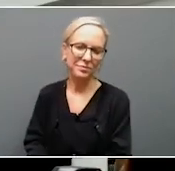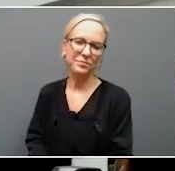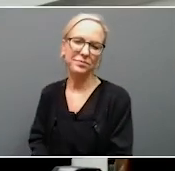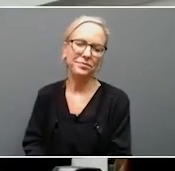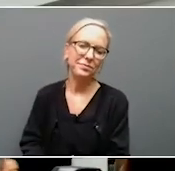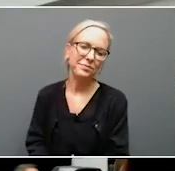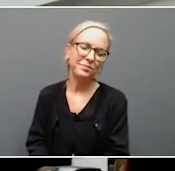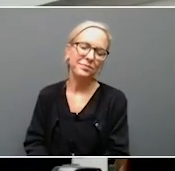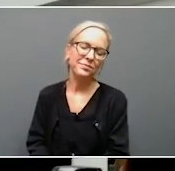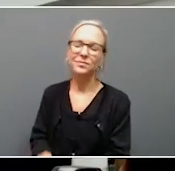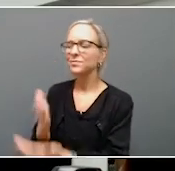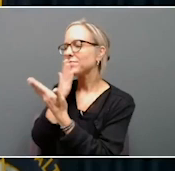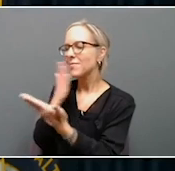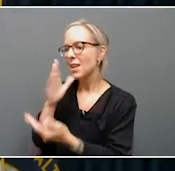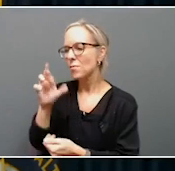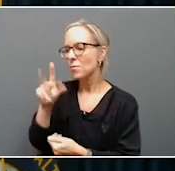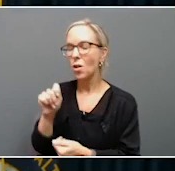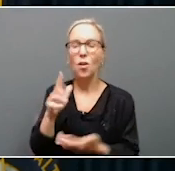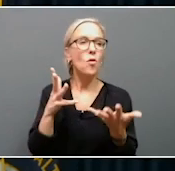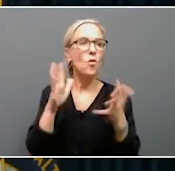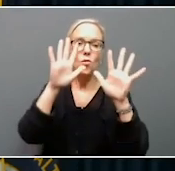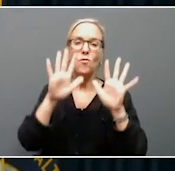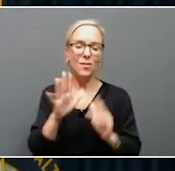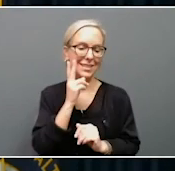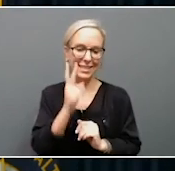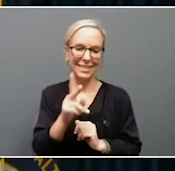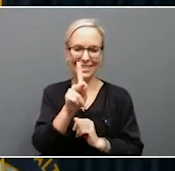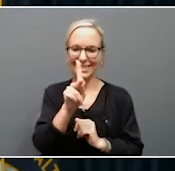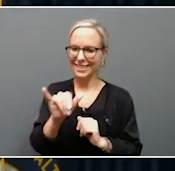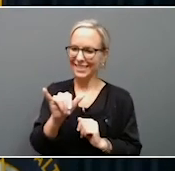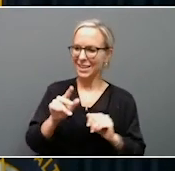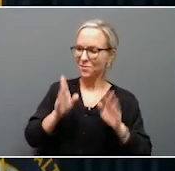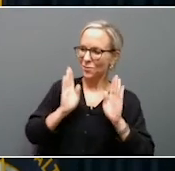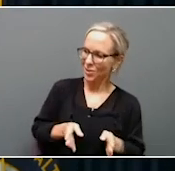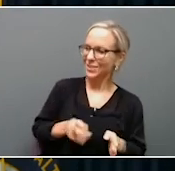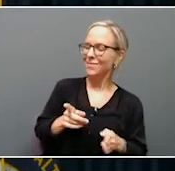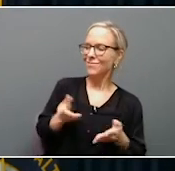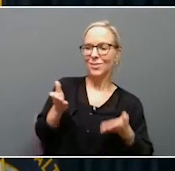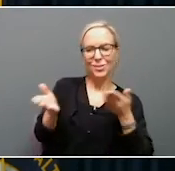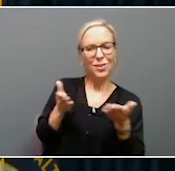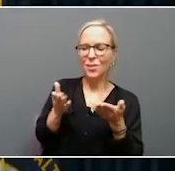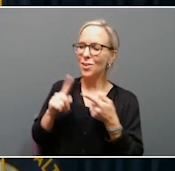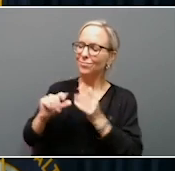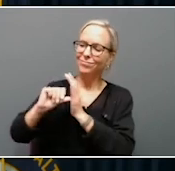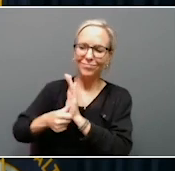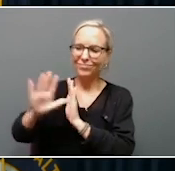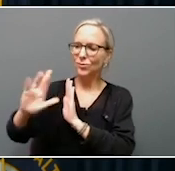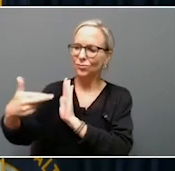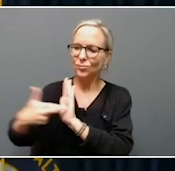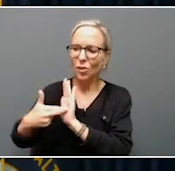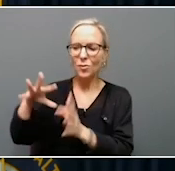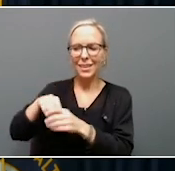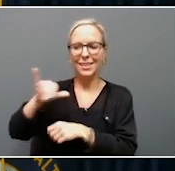Thank you, Bart. And it's great to see a Kentuckian serving in such a prestigious role in this company. Thank